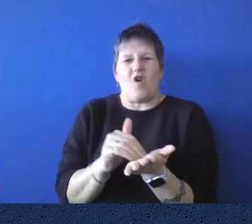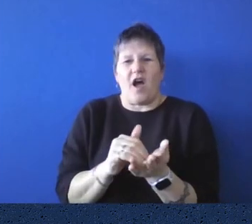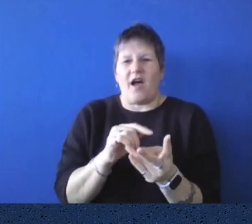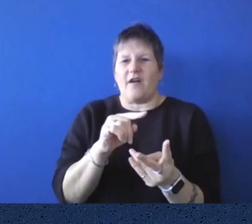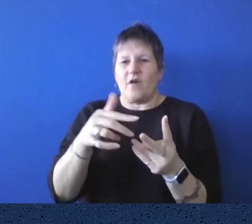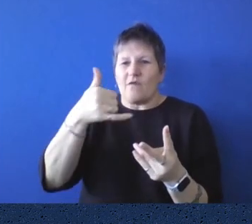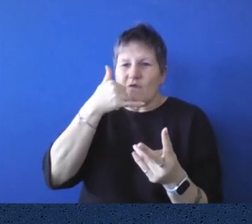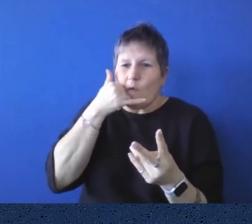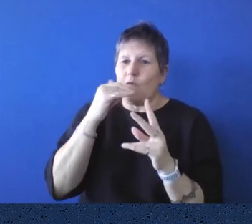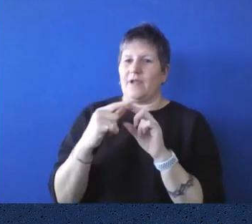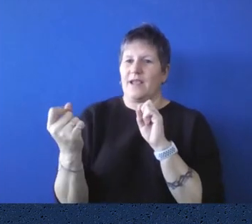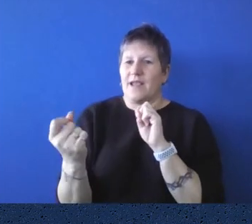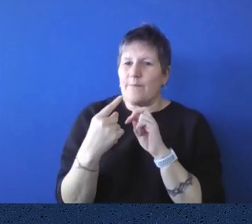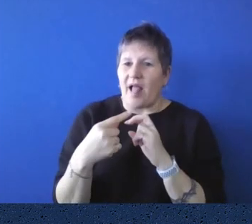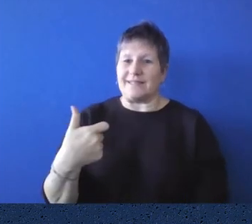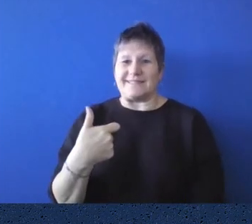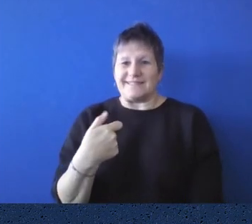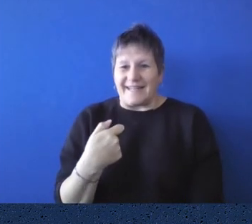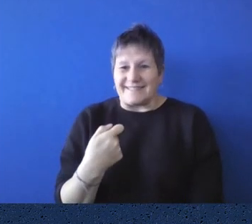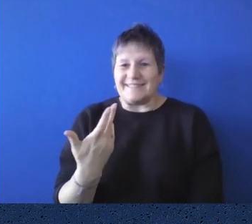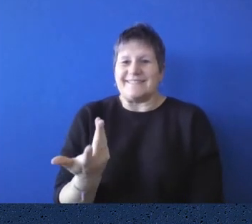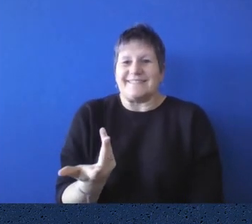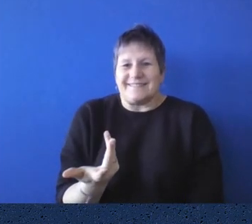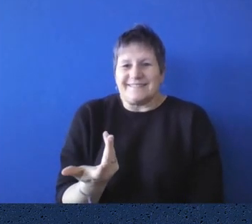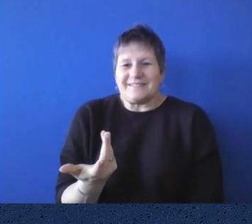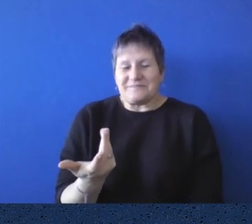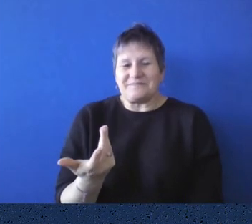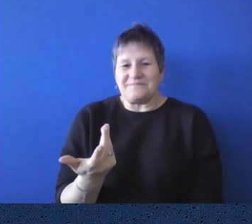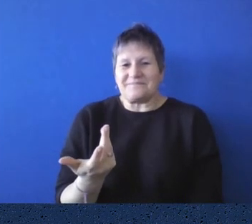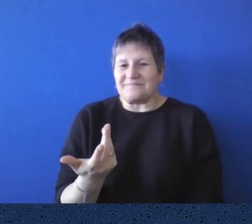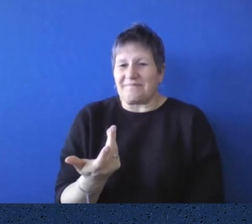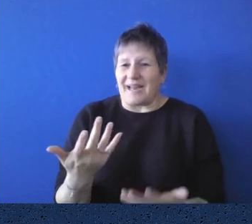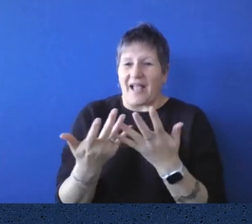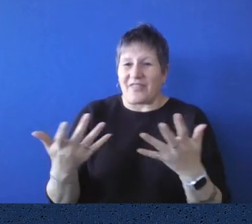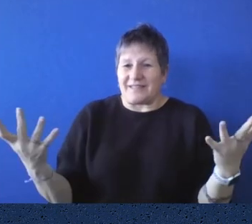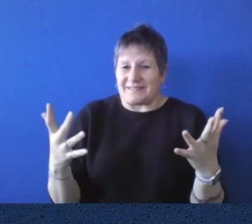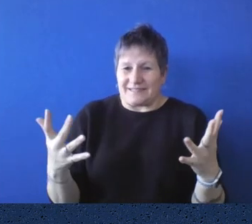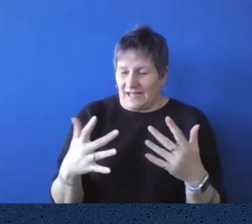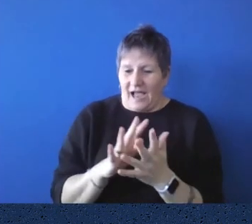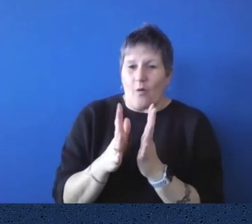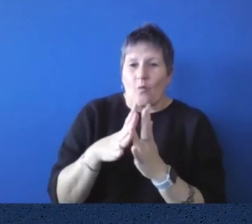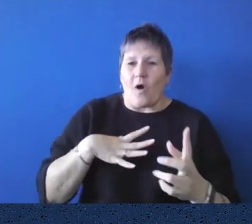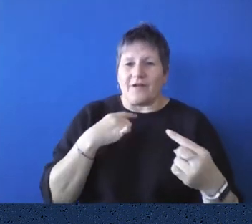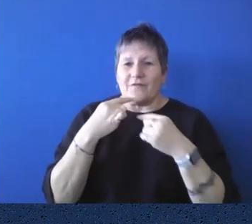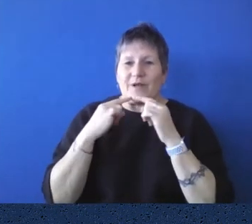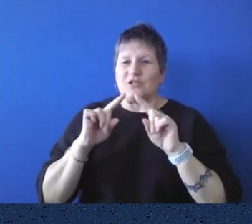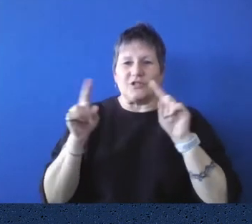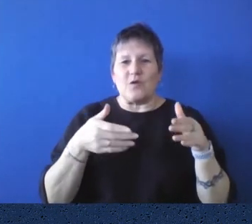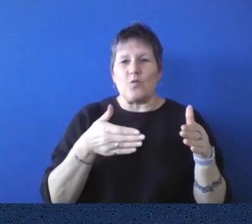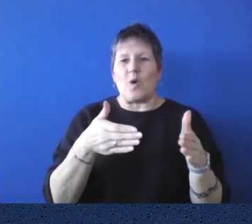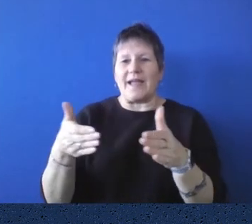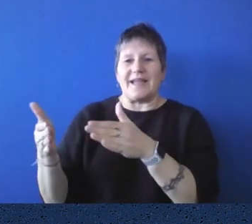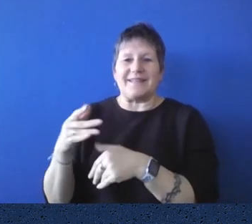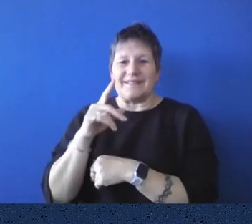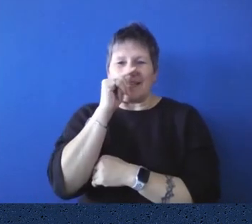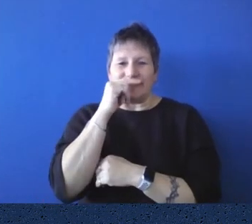emails, text messages. We can get in from a request for information in any number of ways. We